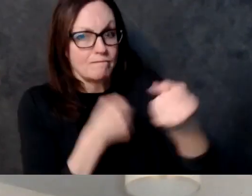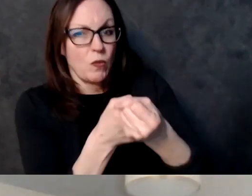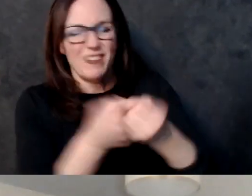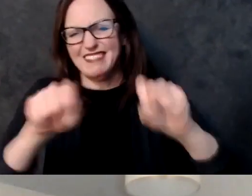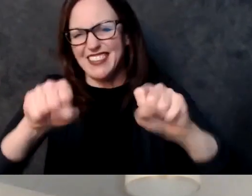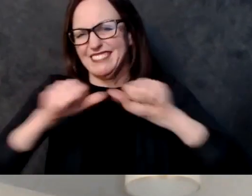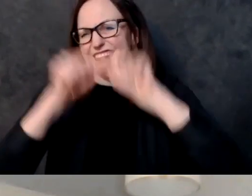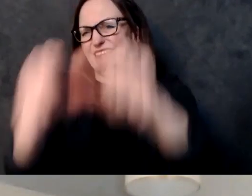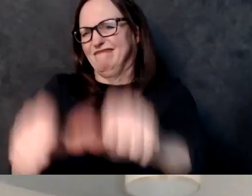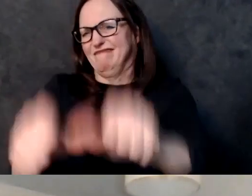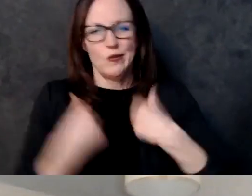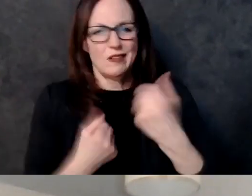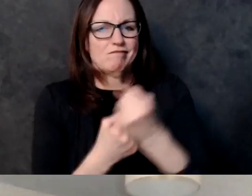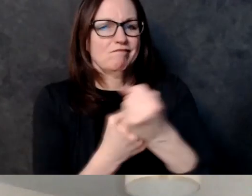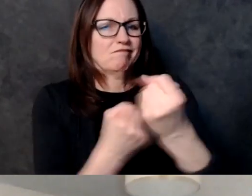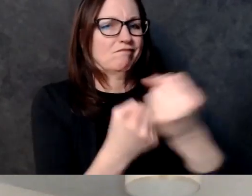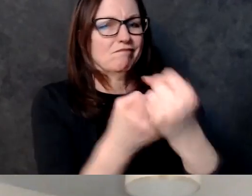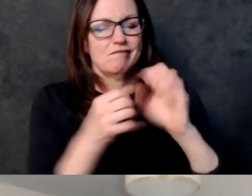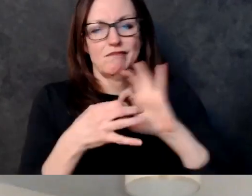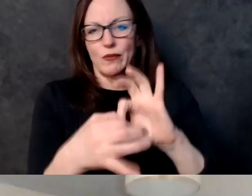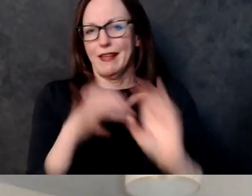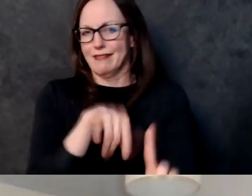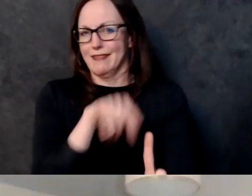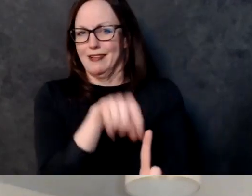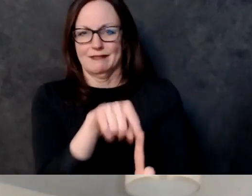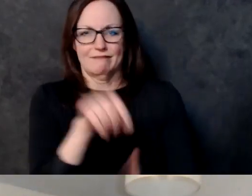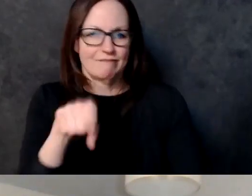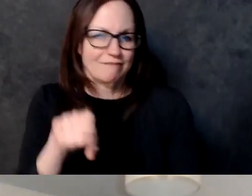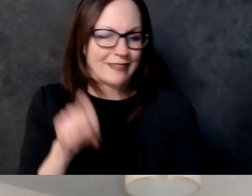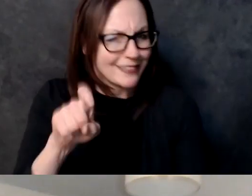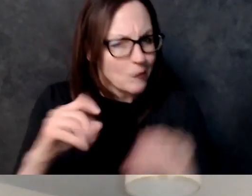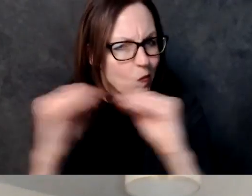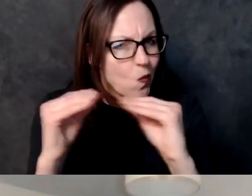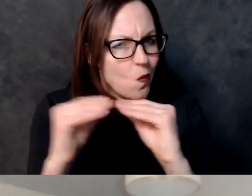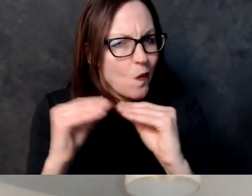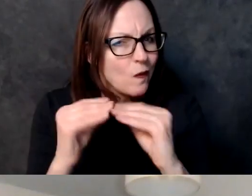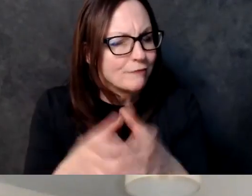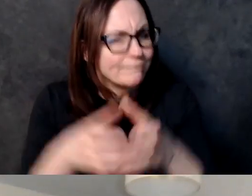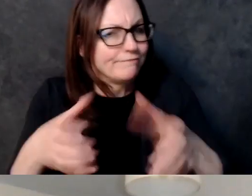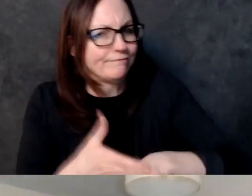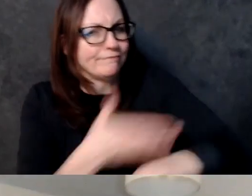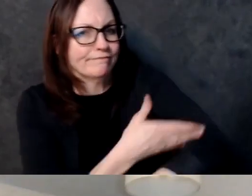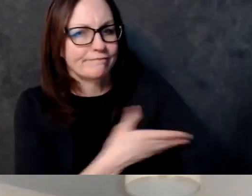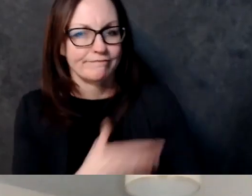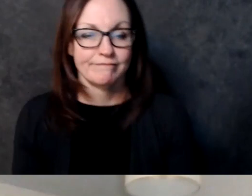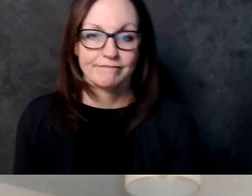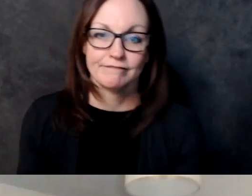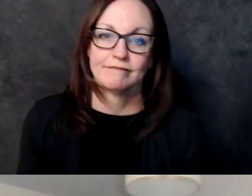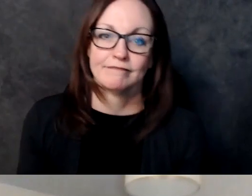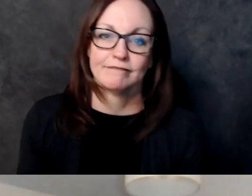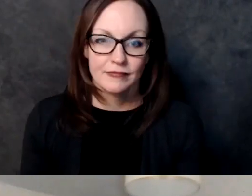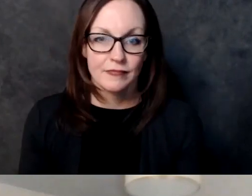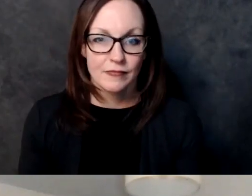need to uh start looking at what we're going to leave to our grandchildren great-grandchildren